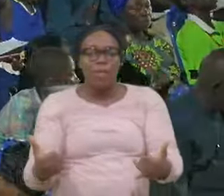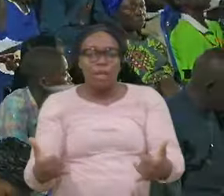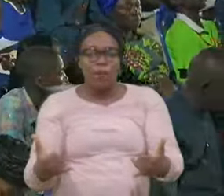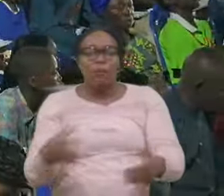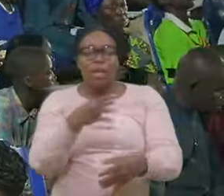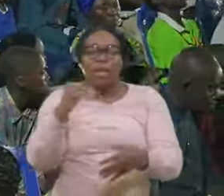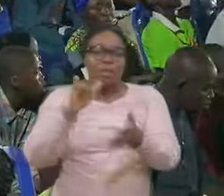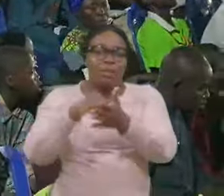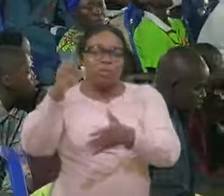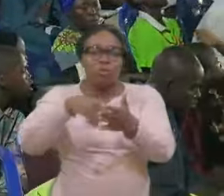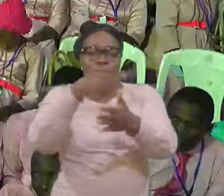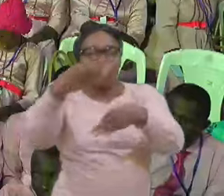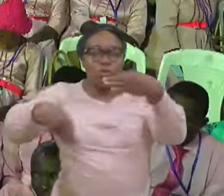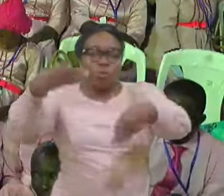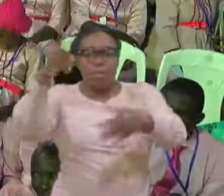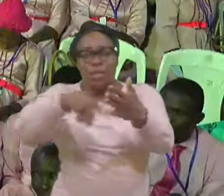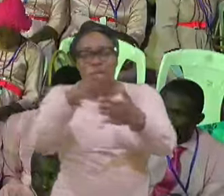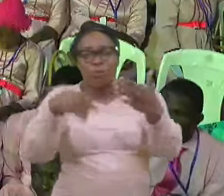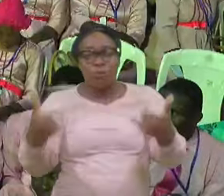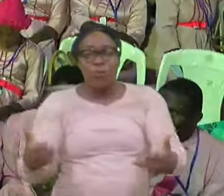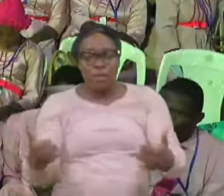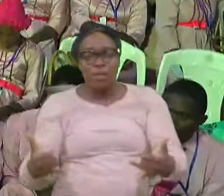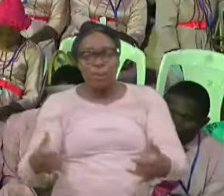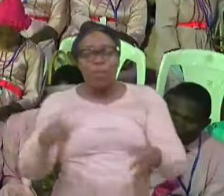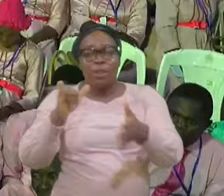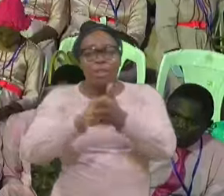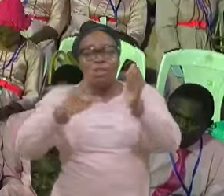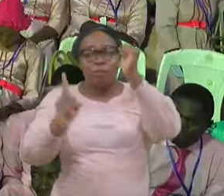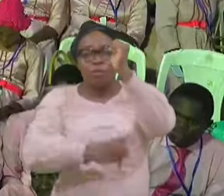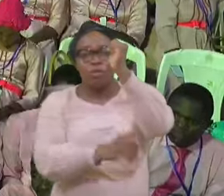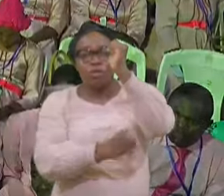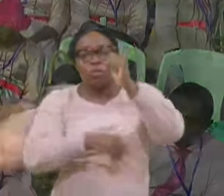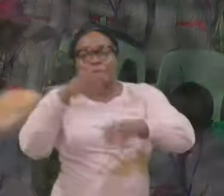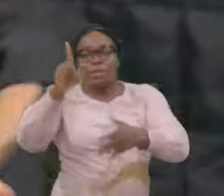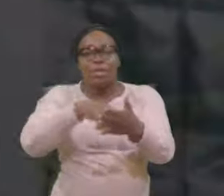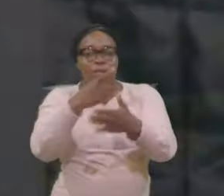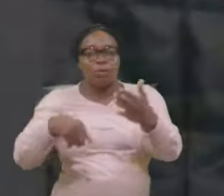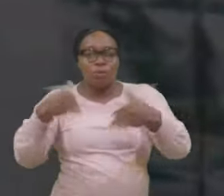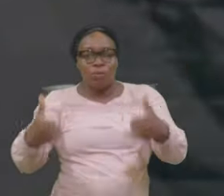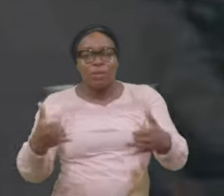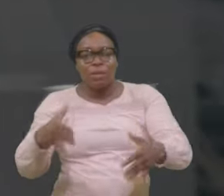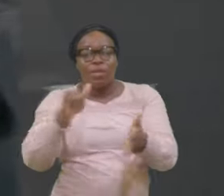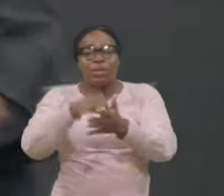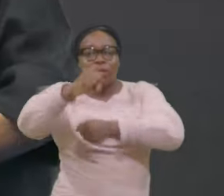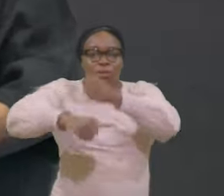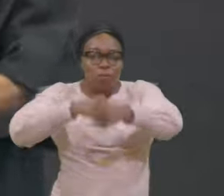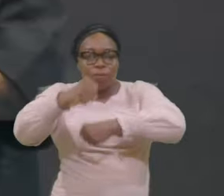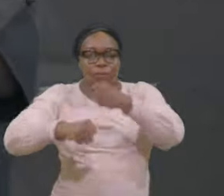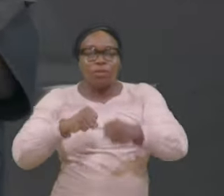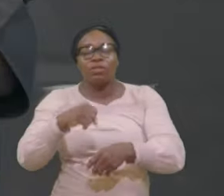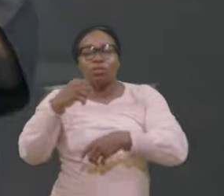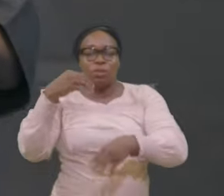Here Now Your Punishment Can Be Can Can Right Here Now Your Suffering Here Can Be Take Away